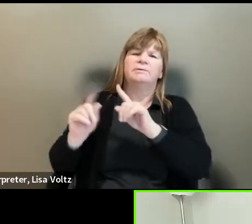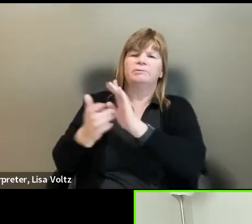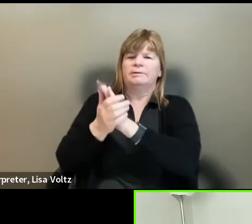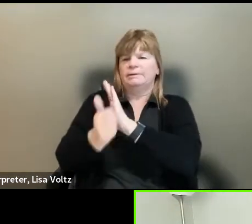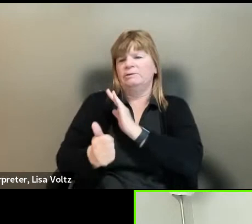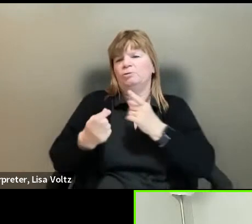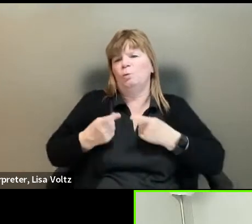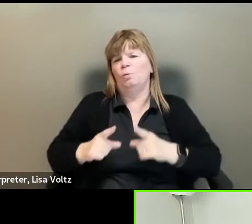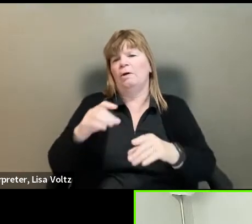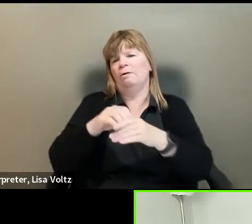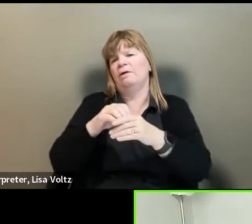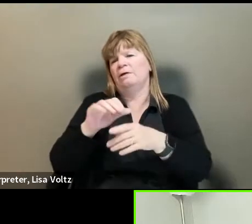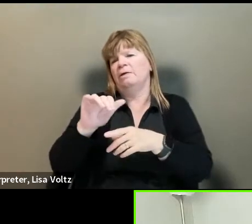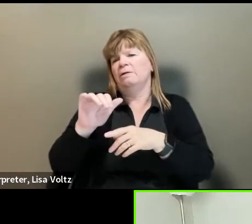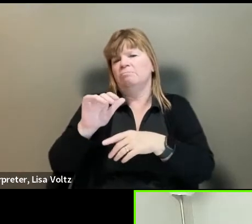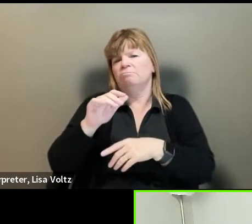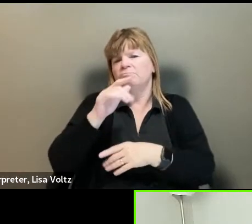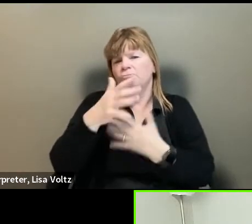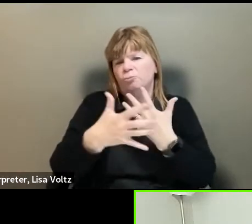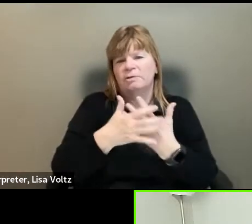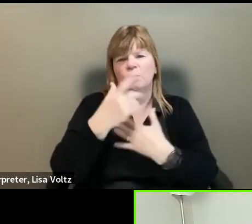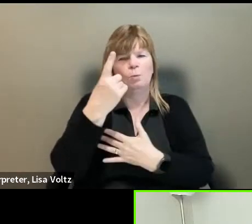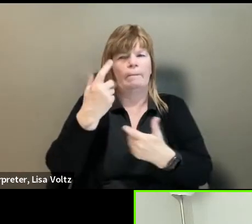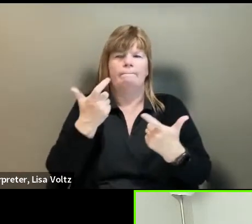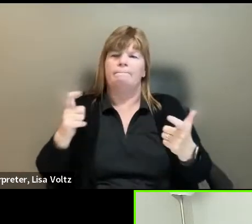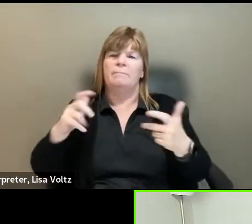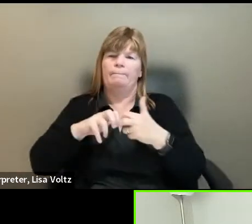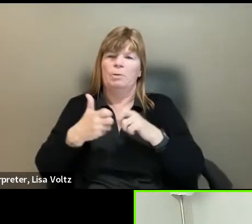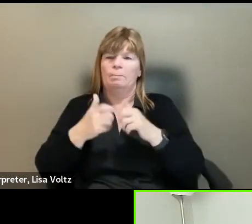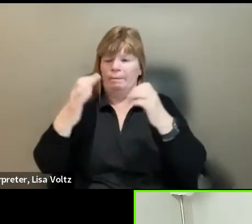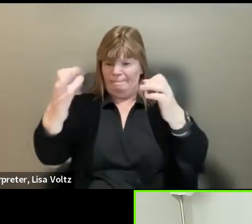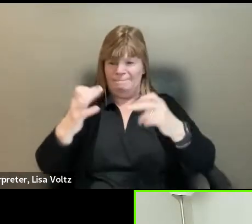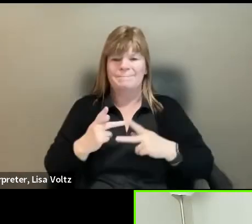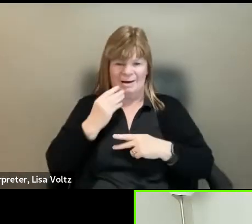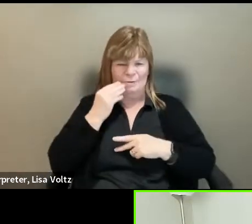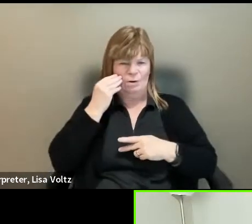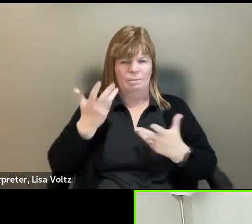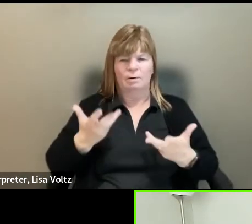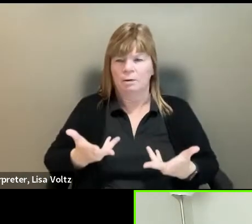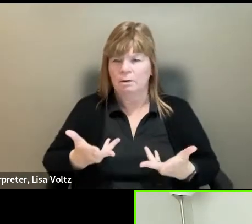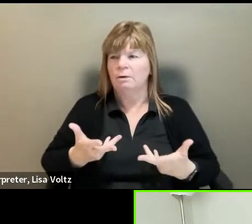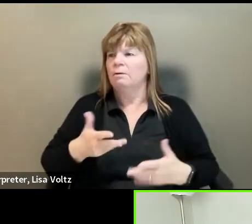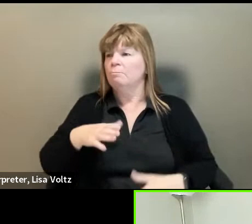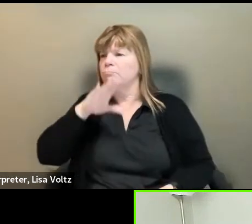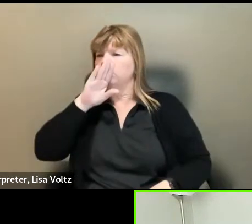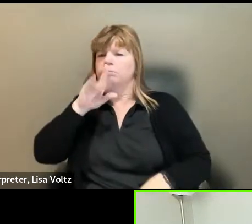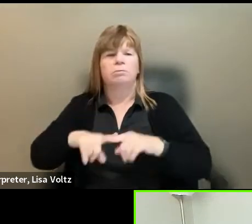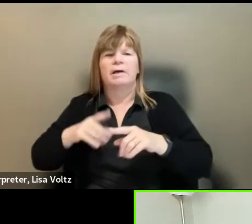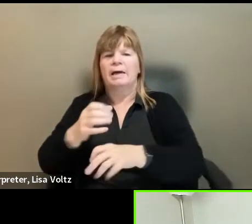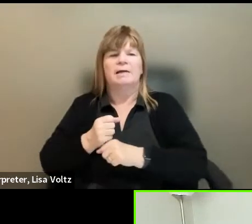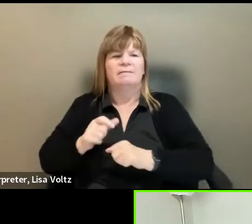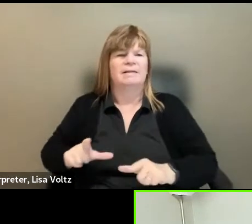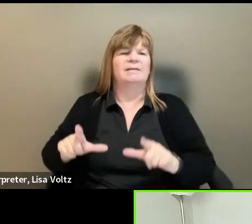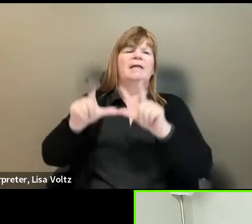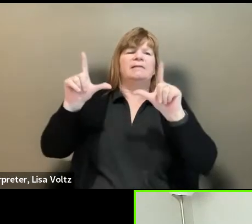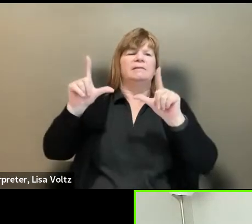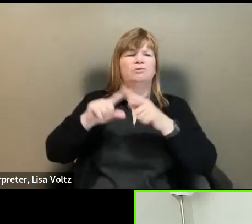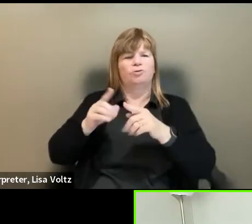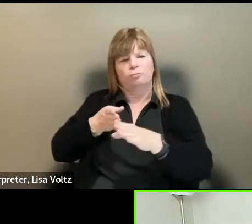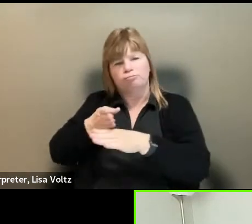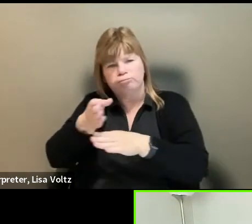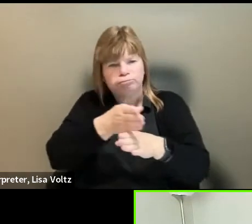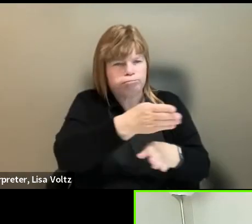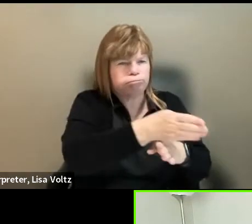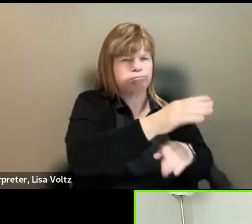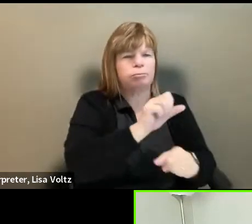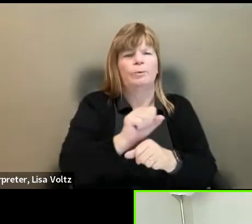You know, one of the big problems is often when they come home, they're unable to get the license to actually go to work in some of those